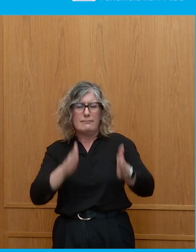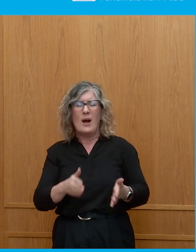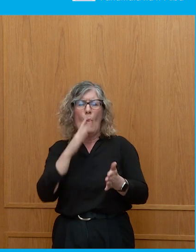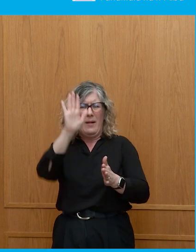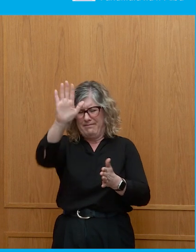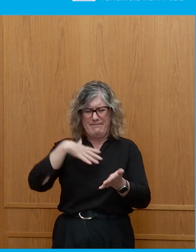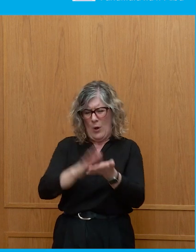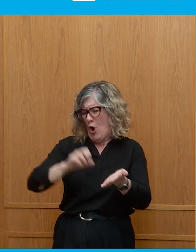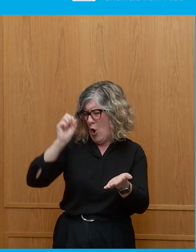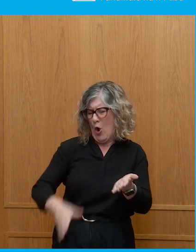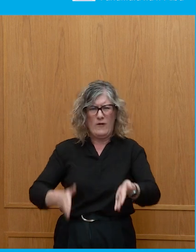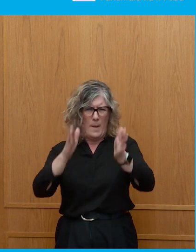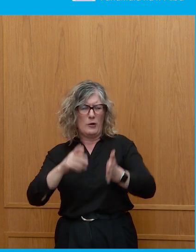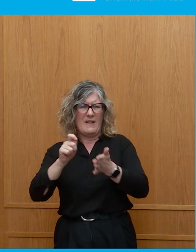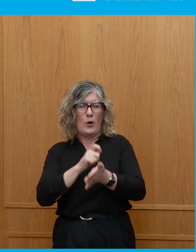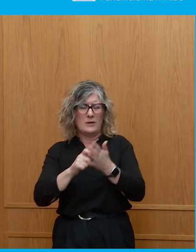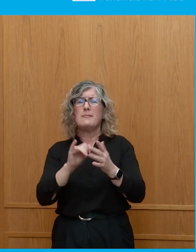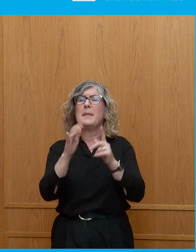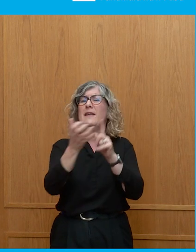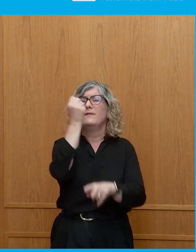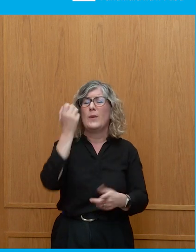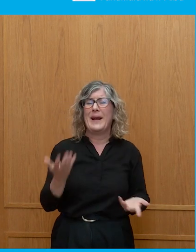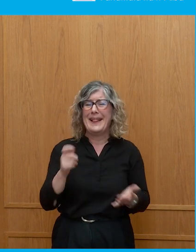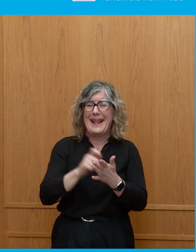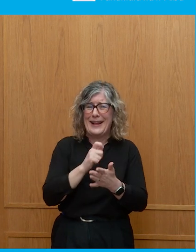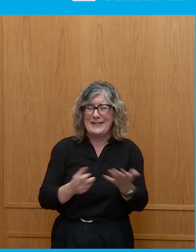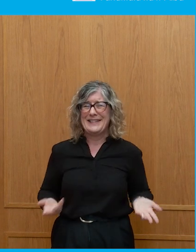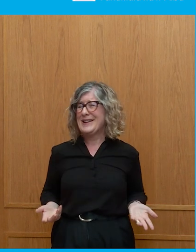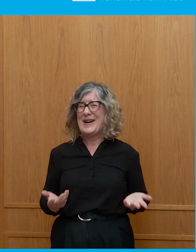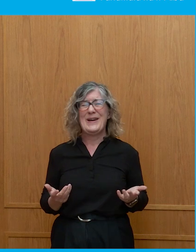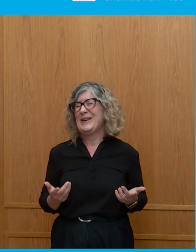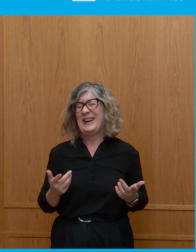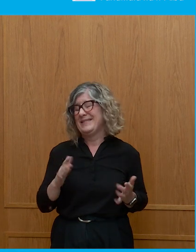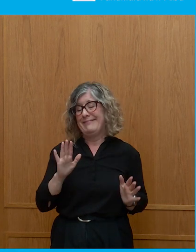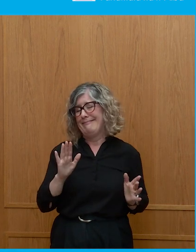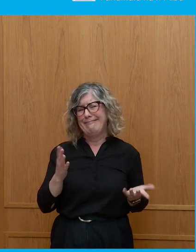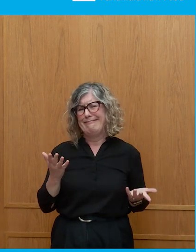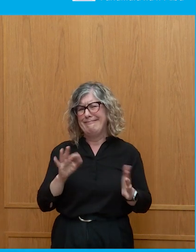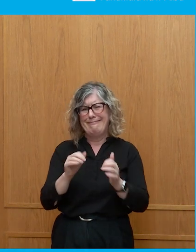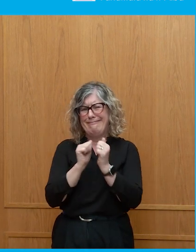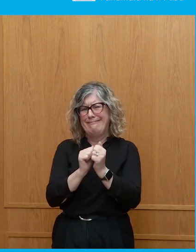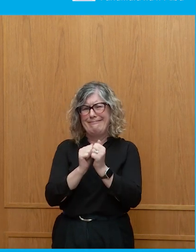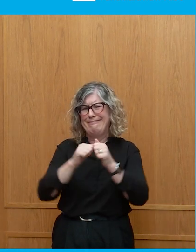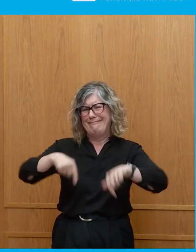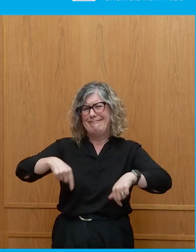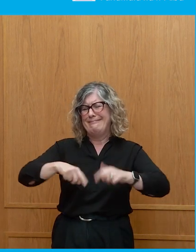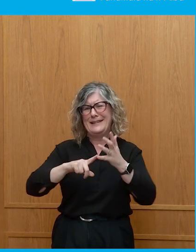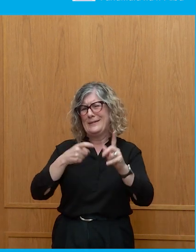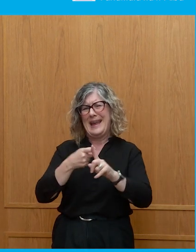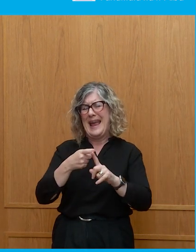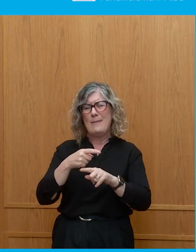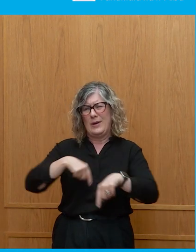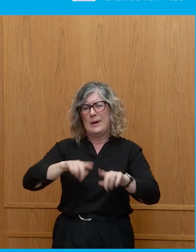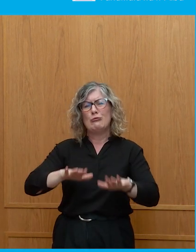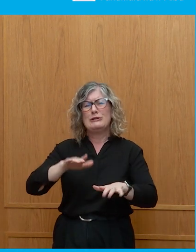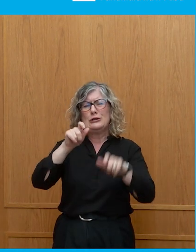the compulsory voting would probably then win. So it would be a completely futile exercise probably here, because we don't like to be told